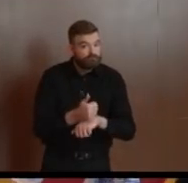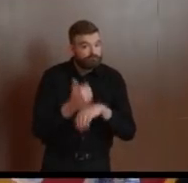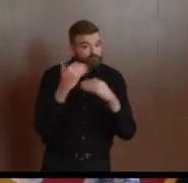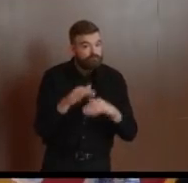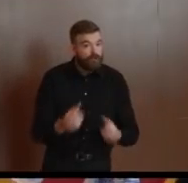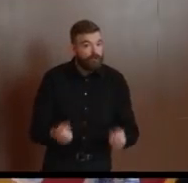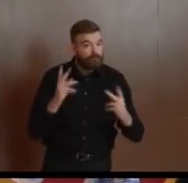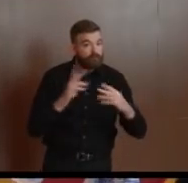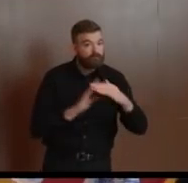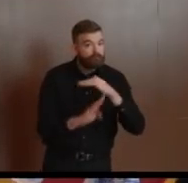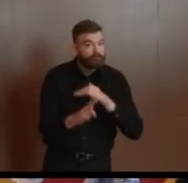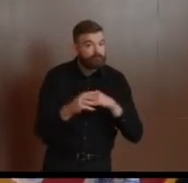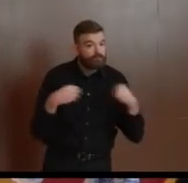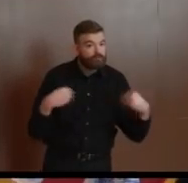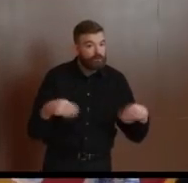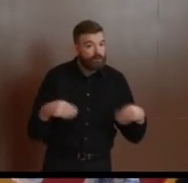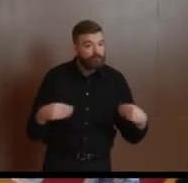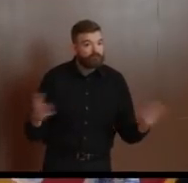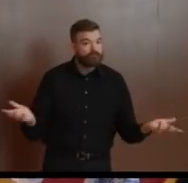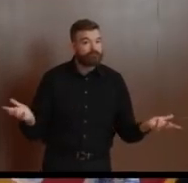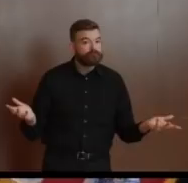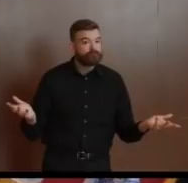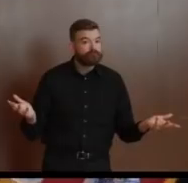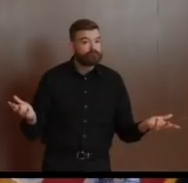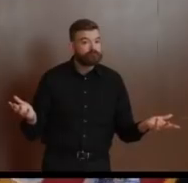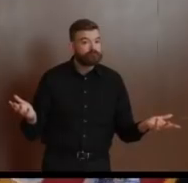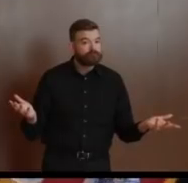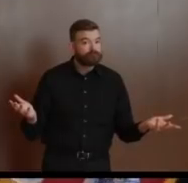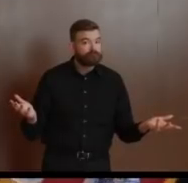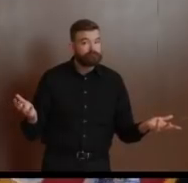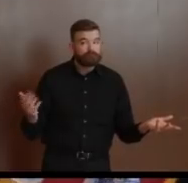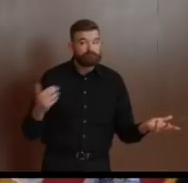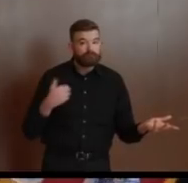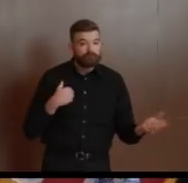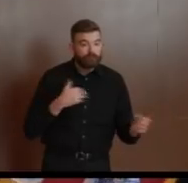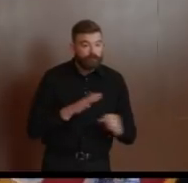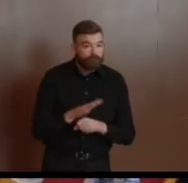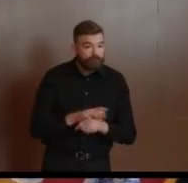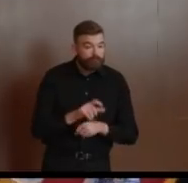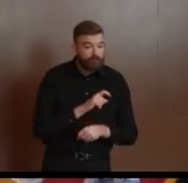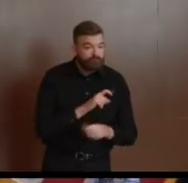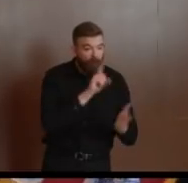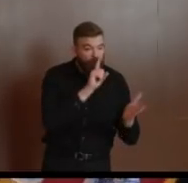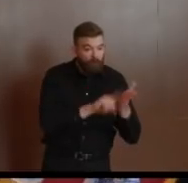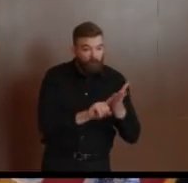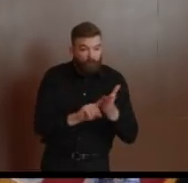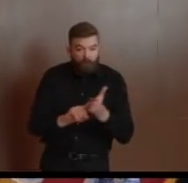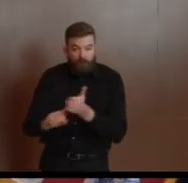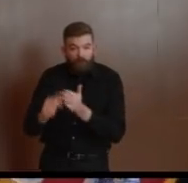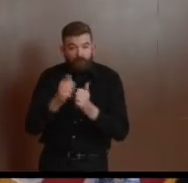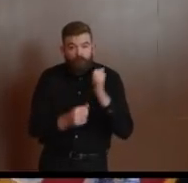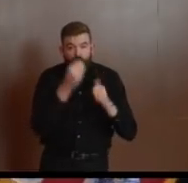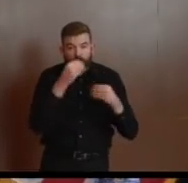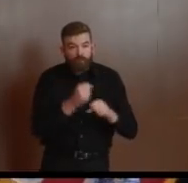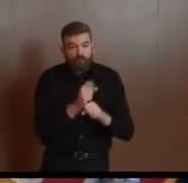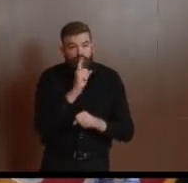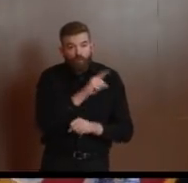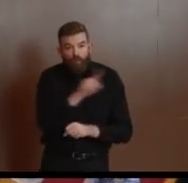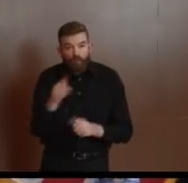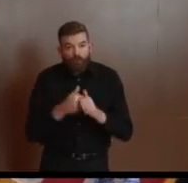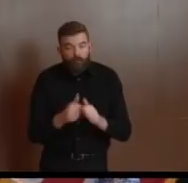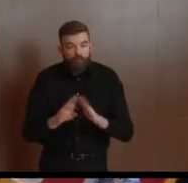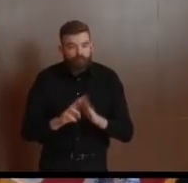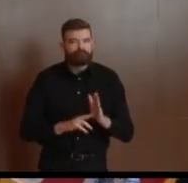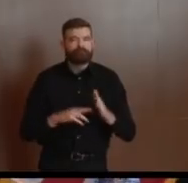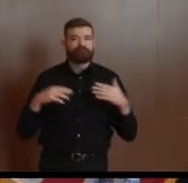there a question about enforcing this? Do we have enough police to check on supermarkets? Listen, let me do my best to